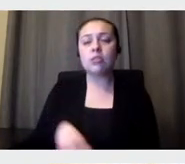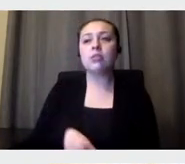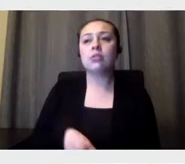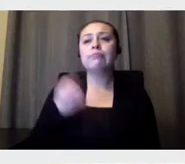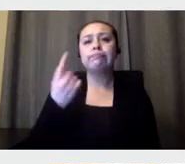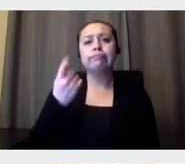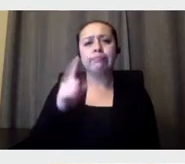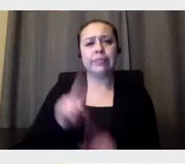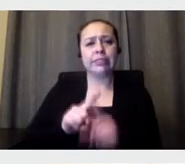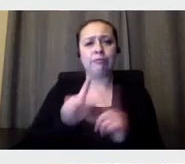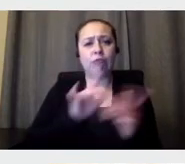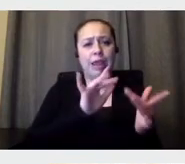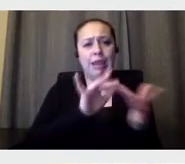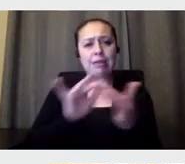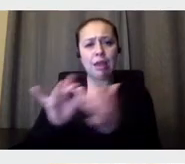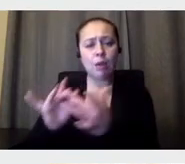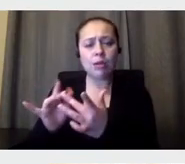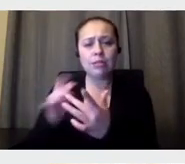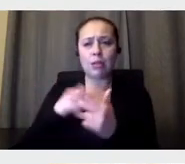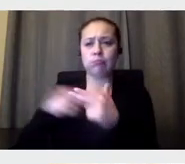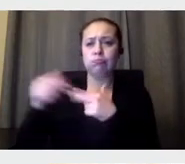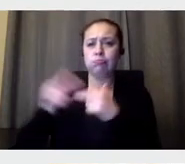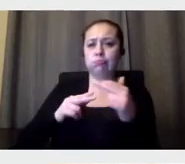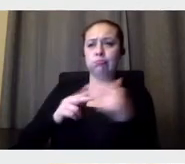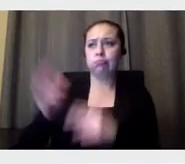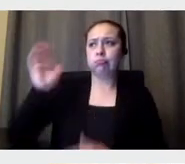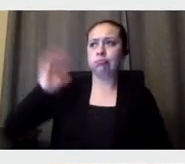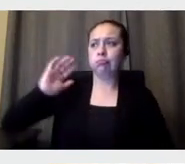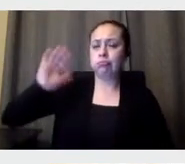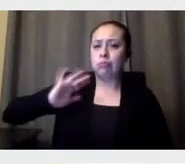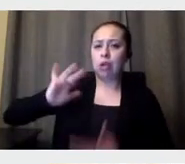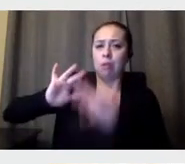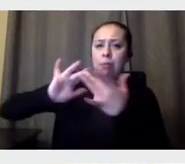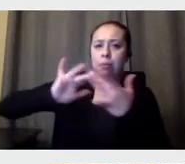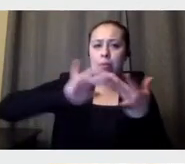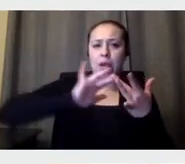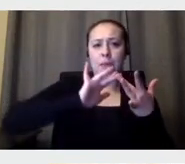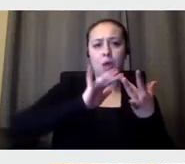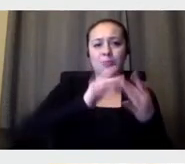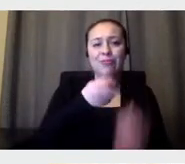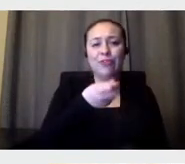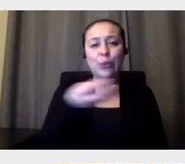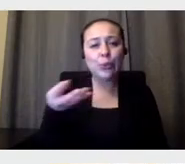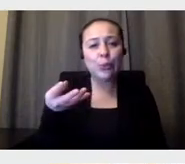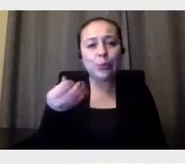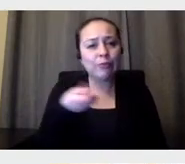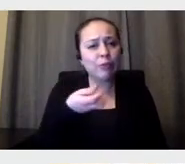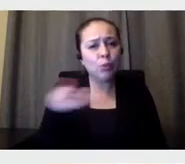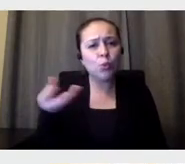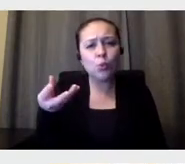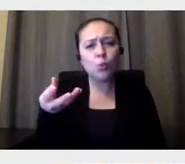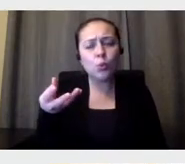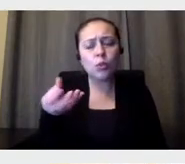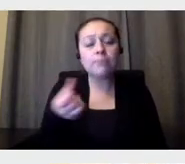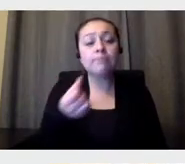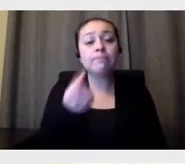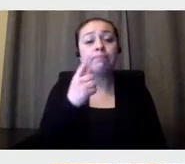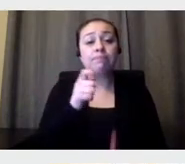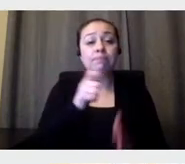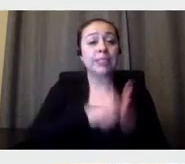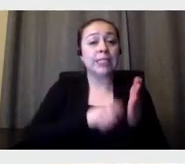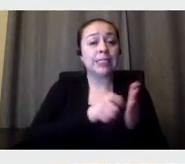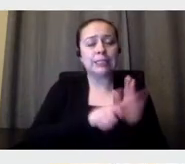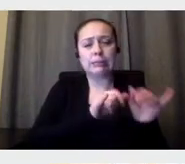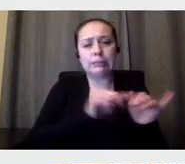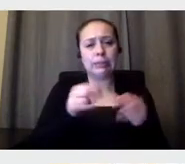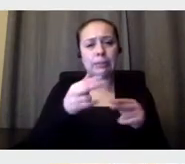that we can, were built in back in the day were, were, were, were few. And, um, a magazine that goes by the same name as